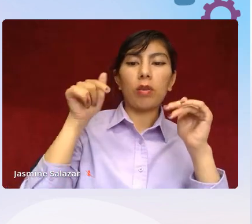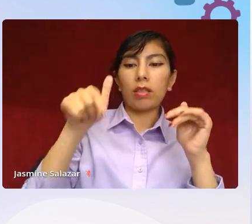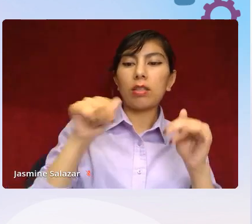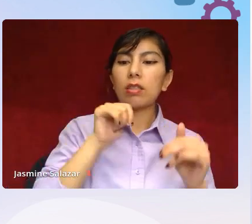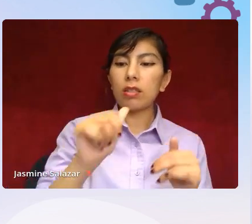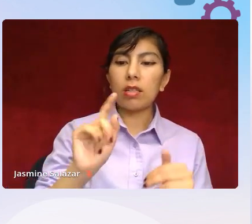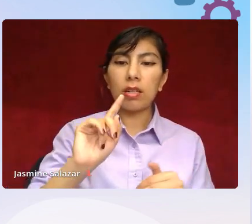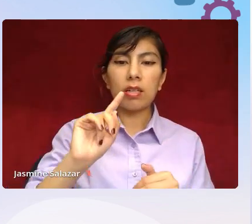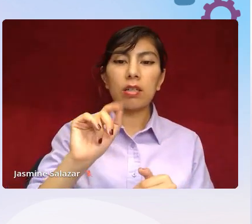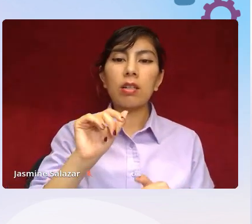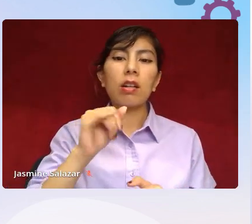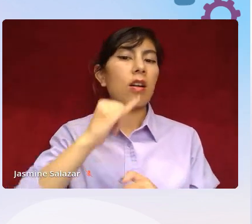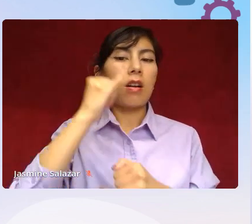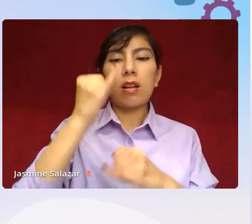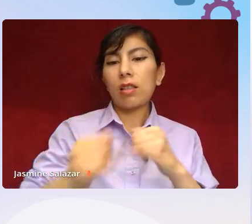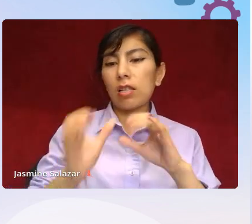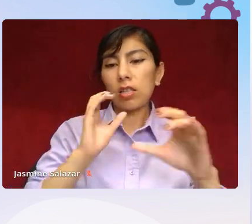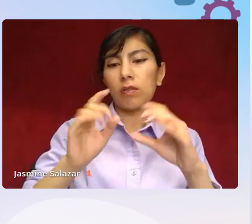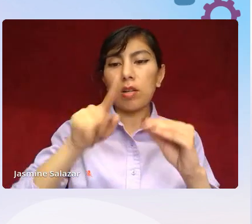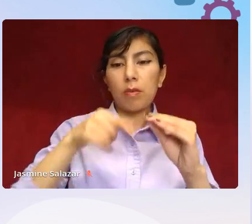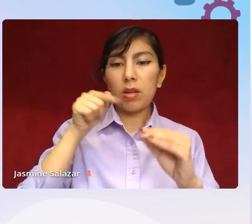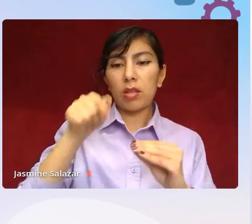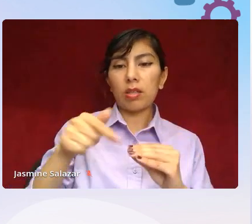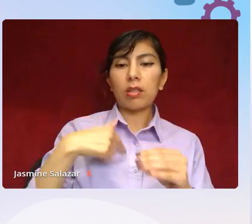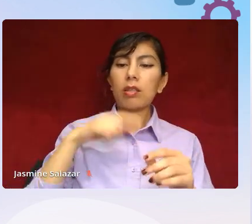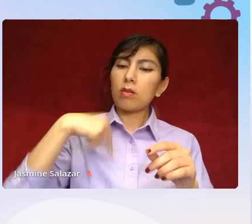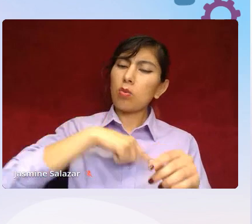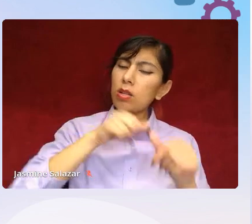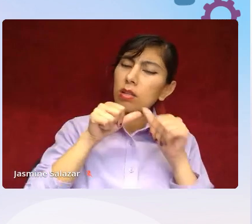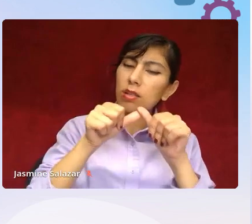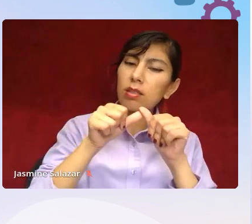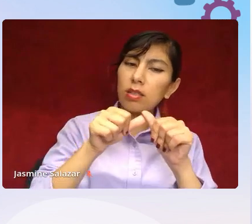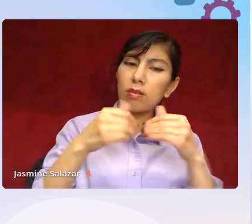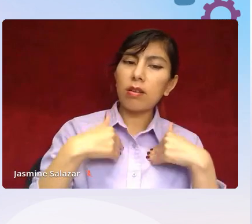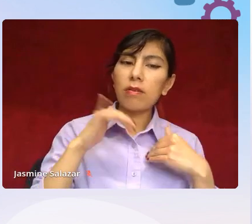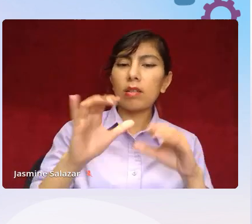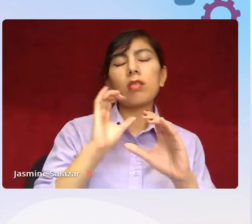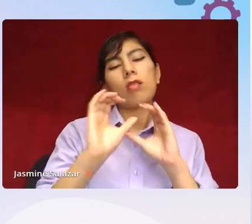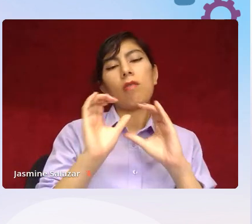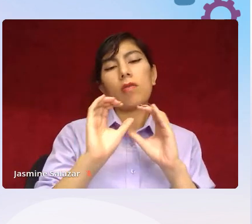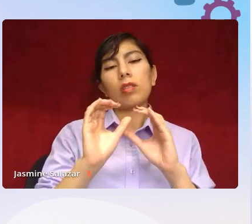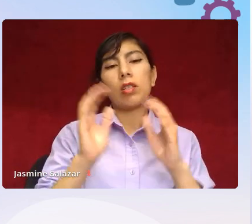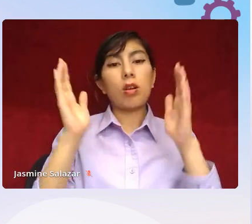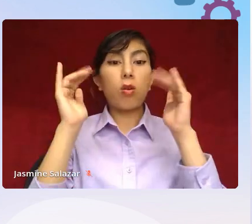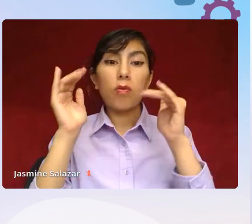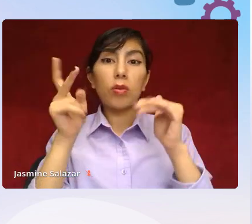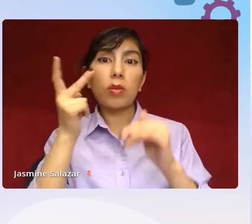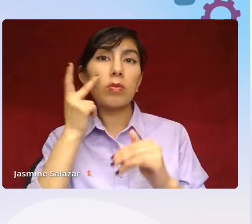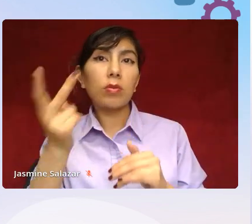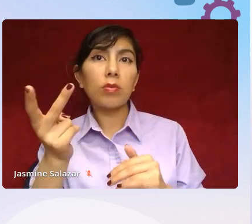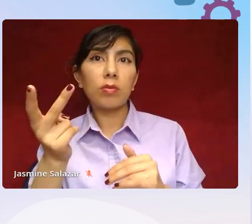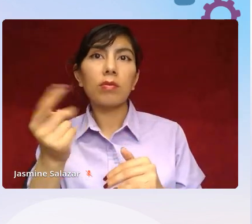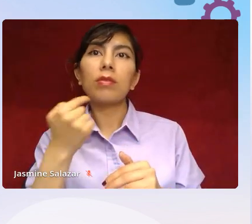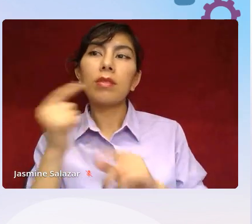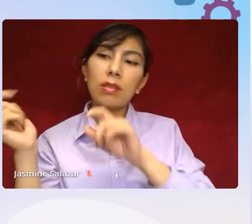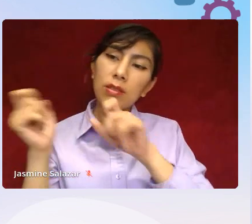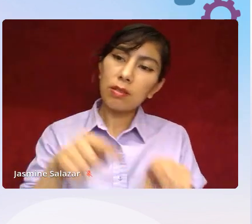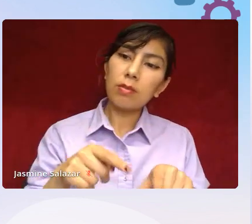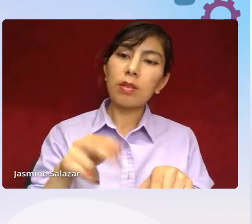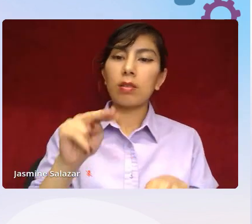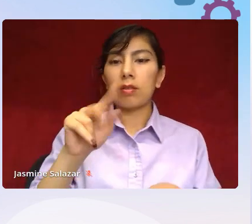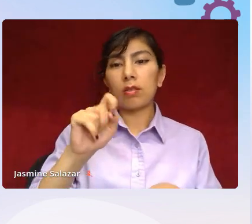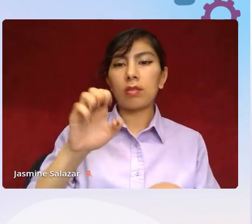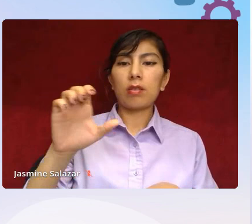our final conversation about this, that we continue to have these conversations. And hopefully, you will say yes to come back to Intact,